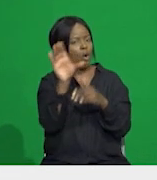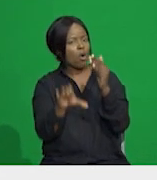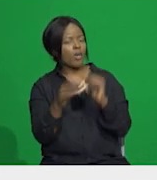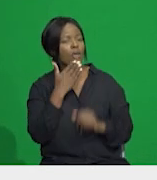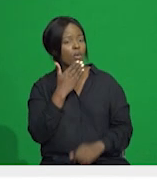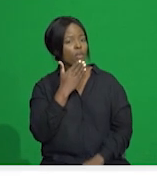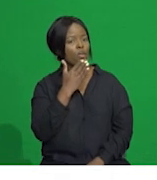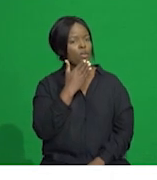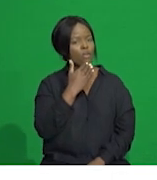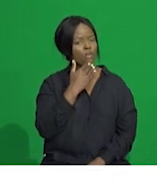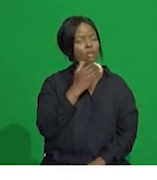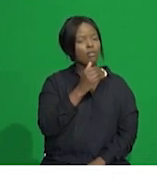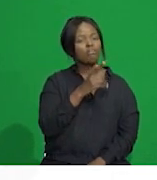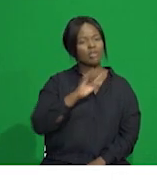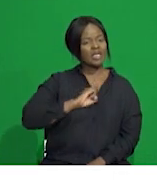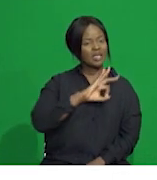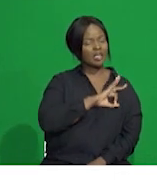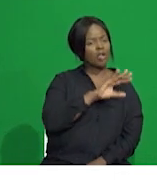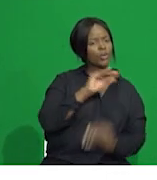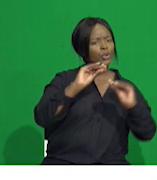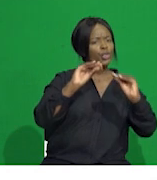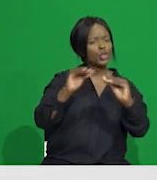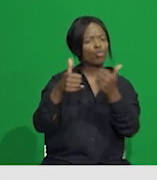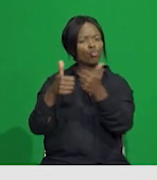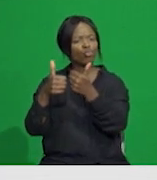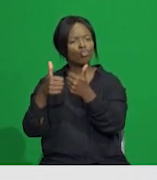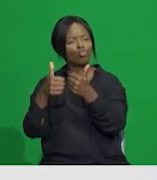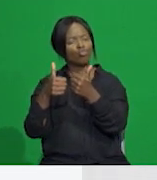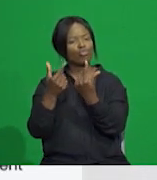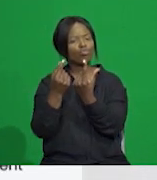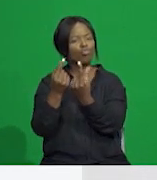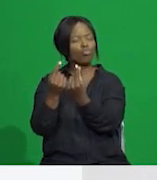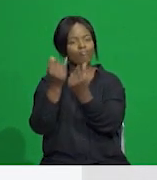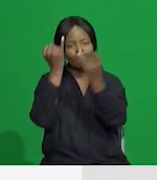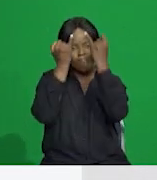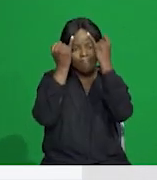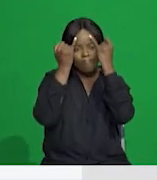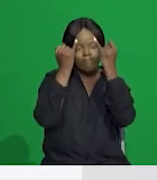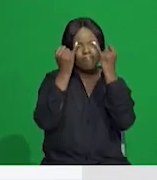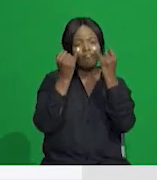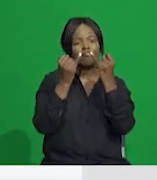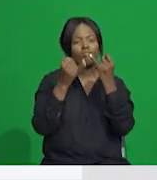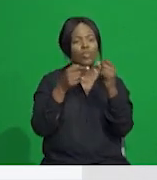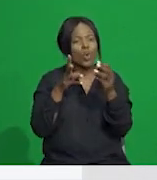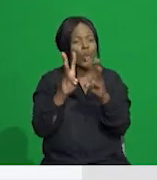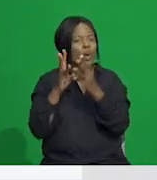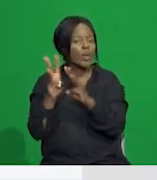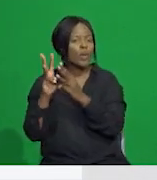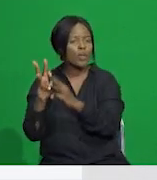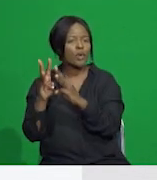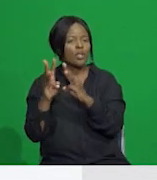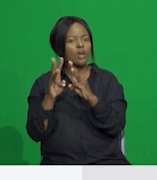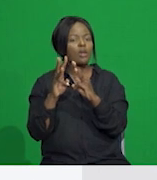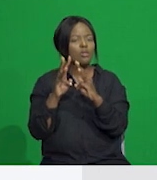capabilities for traditional teaching approaches to applying innovative, engaging tools, concepts, principles and